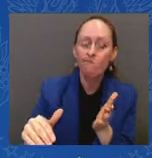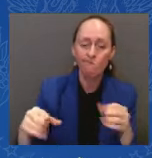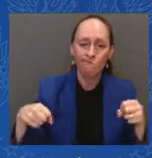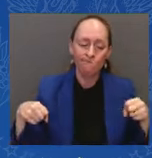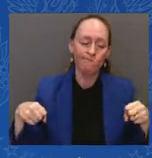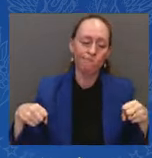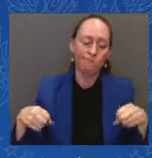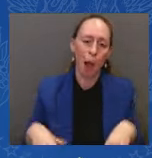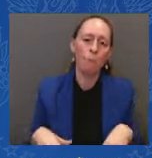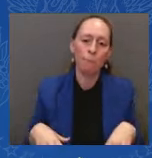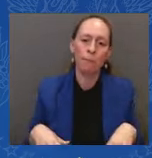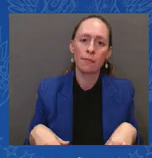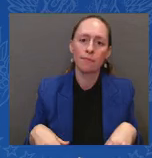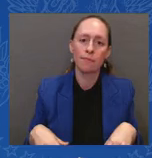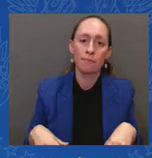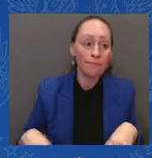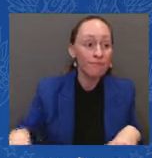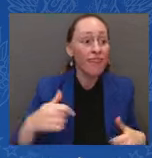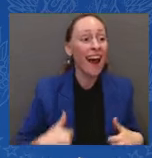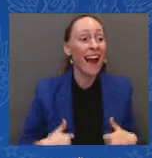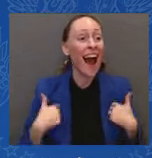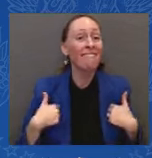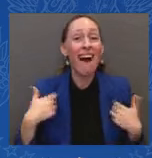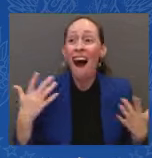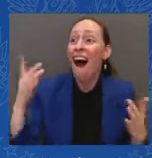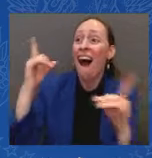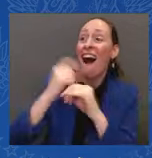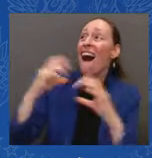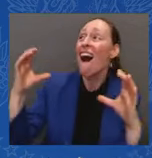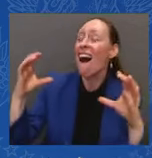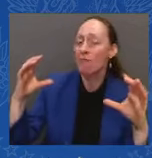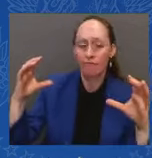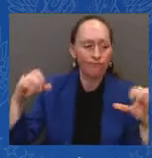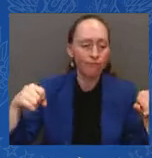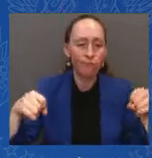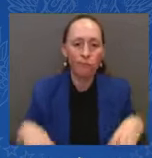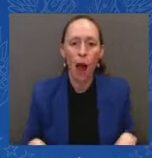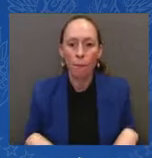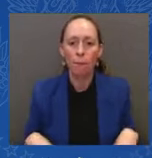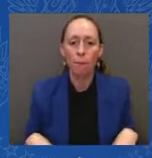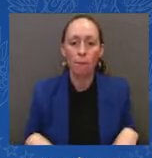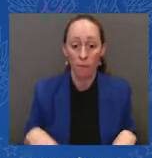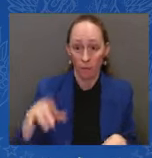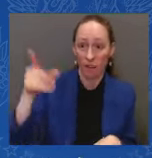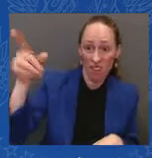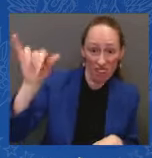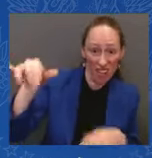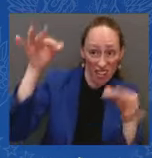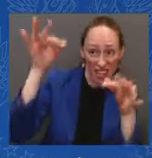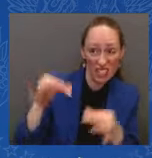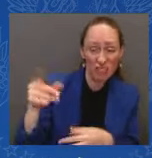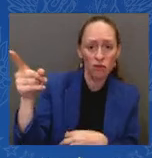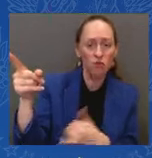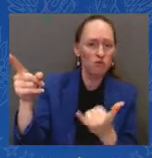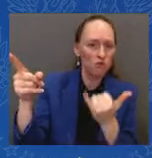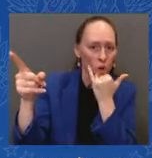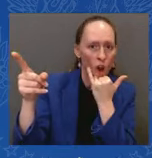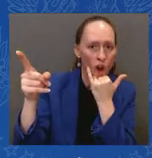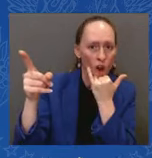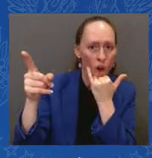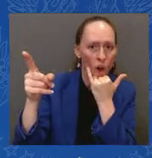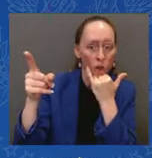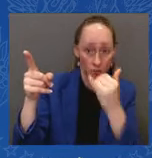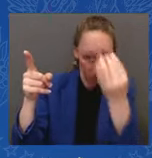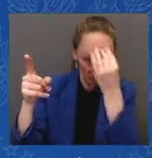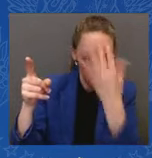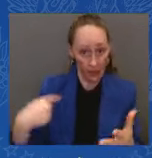court's decision to strike down my student debt relief program was wrong, but I promised I wouldn't give up. Since then, my administration has